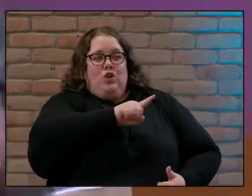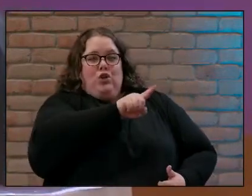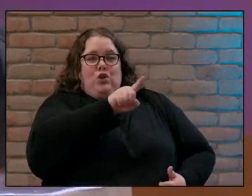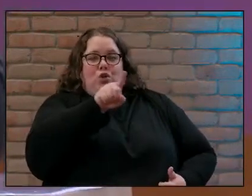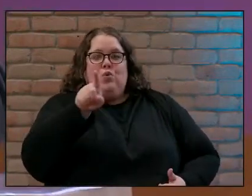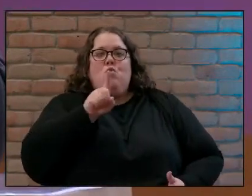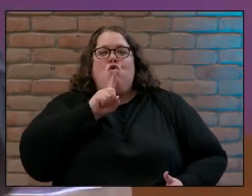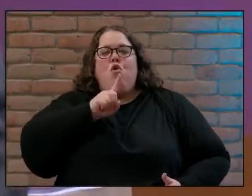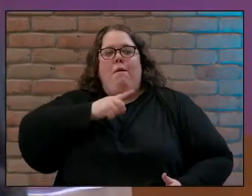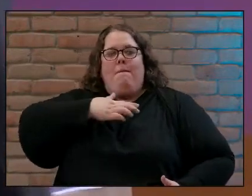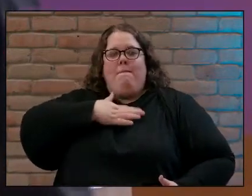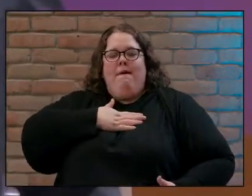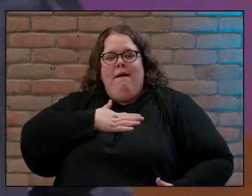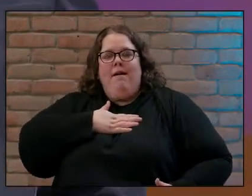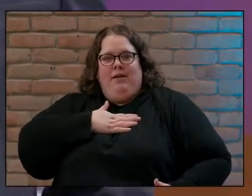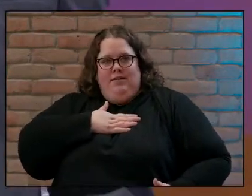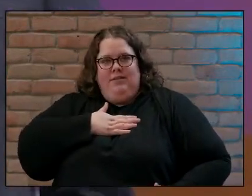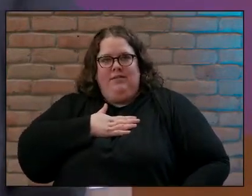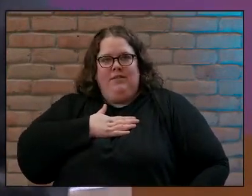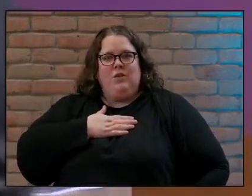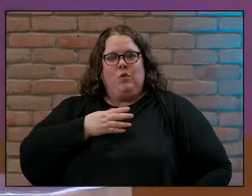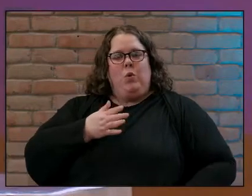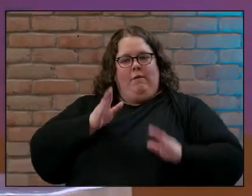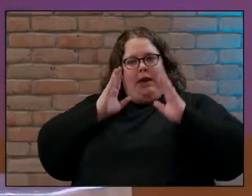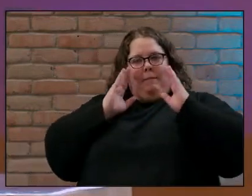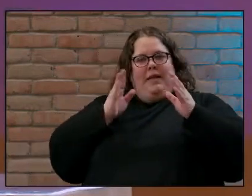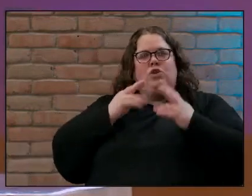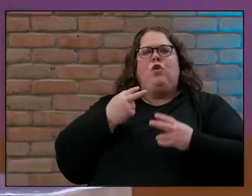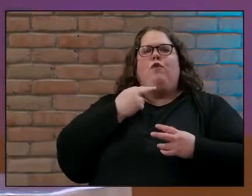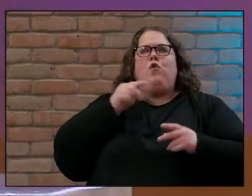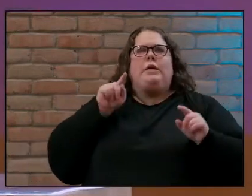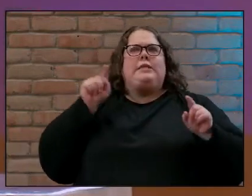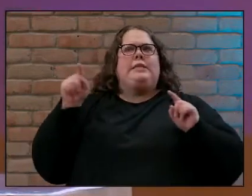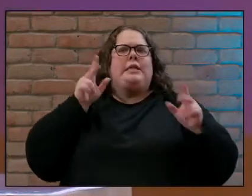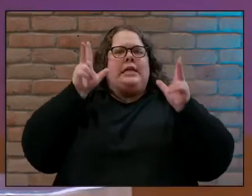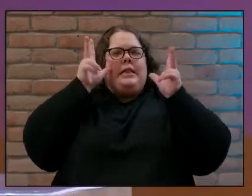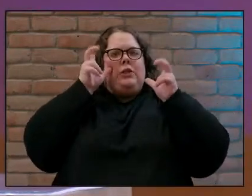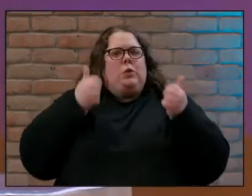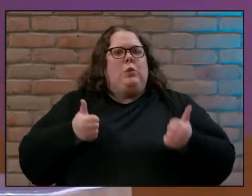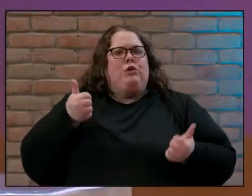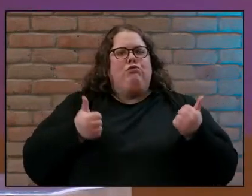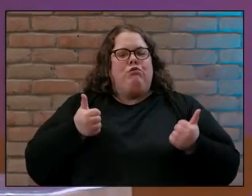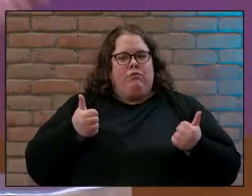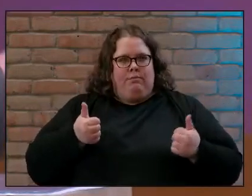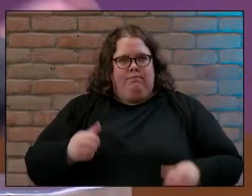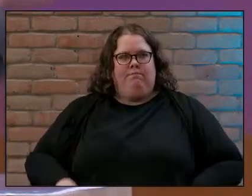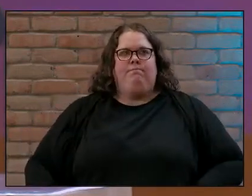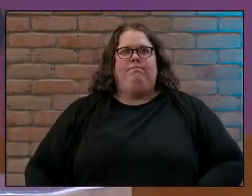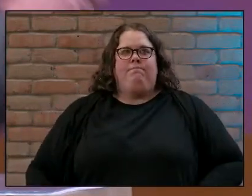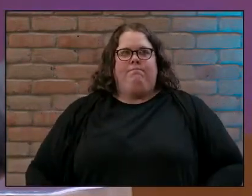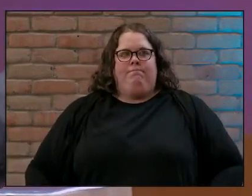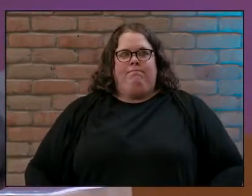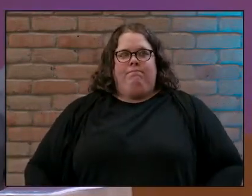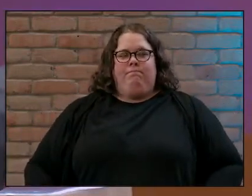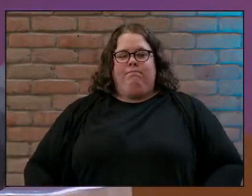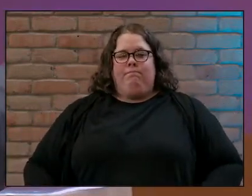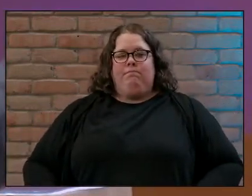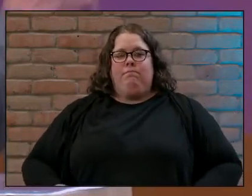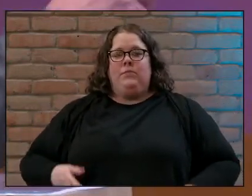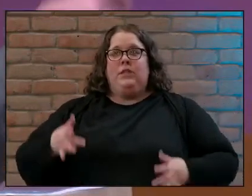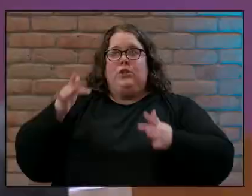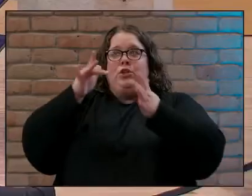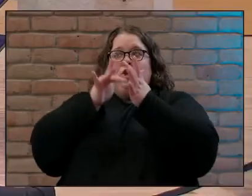we have to pay attention to which voice we're listening to in Jesus we have a new nature